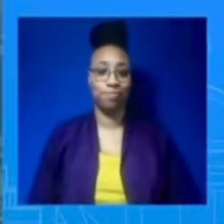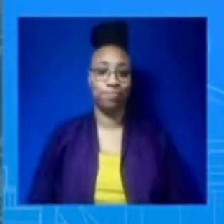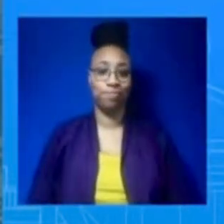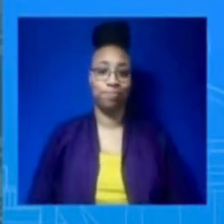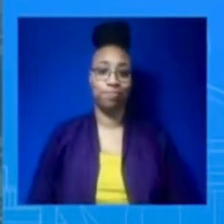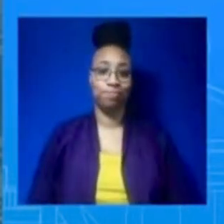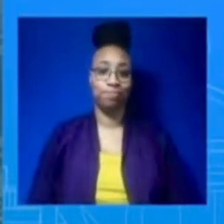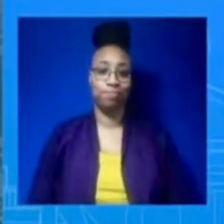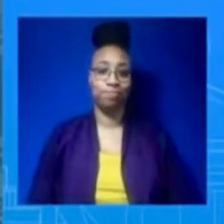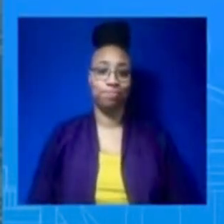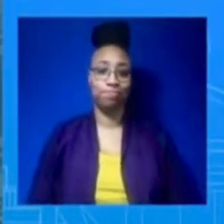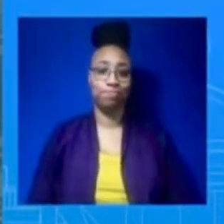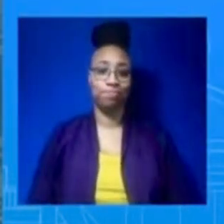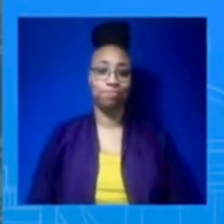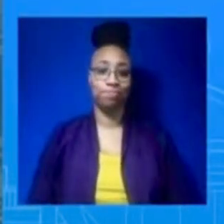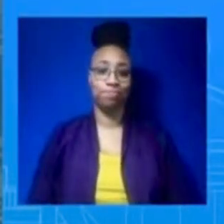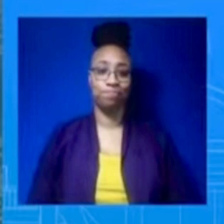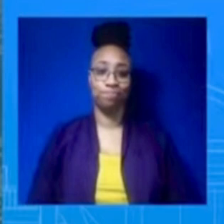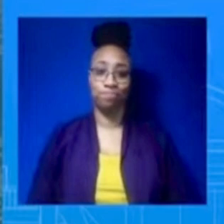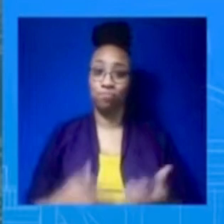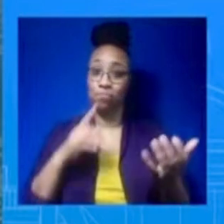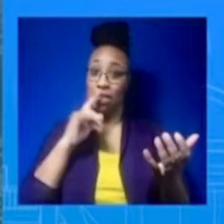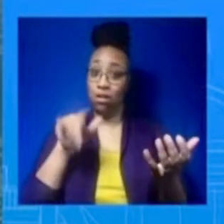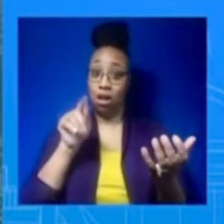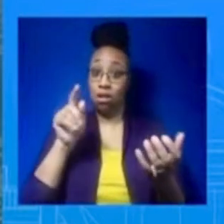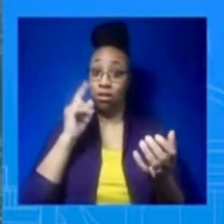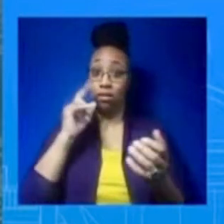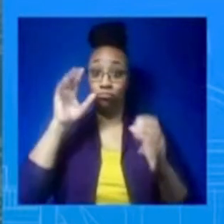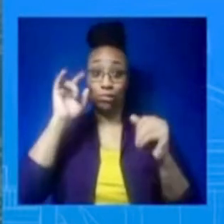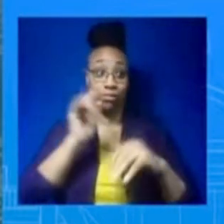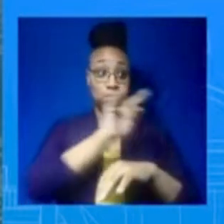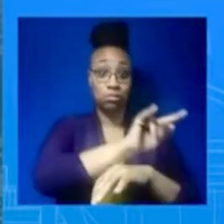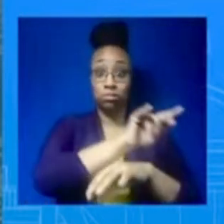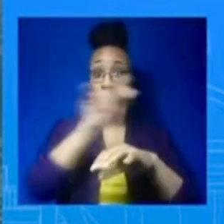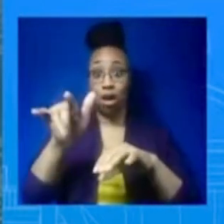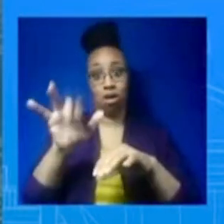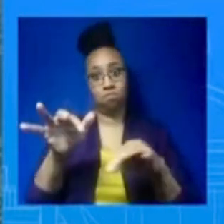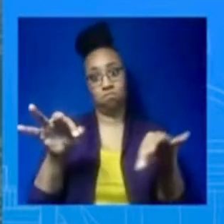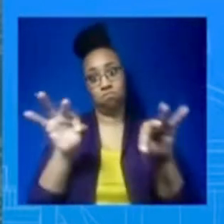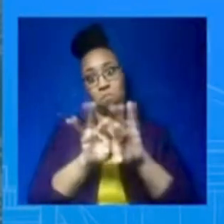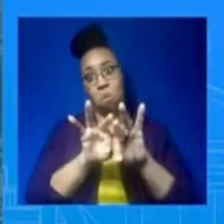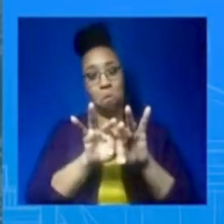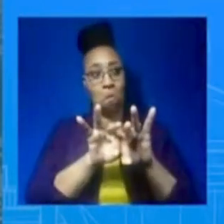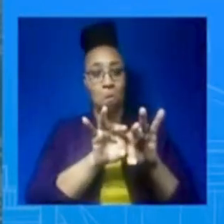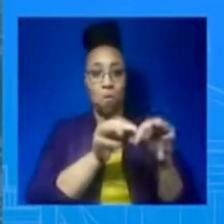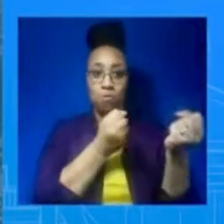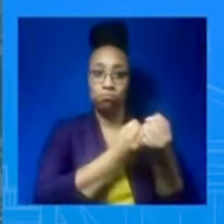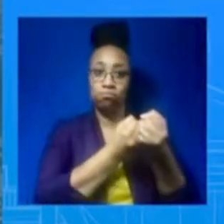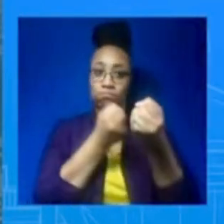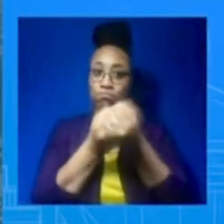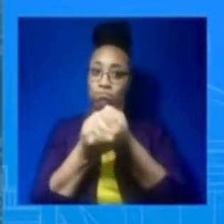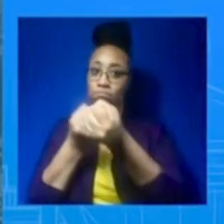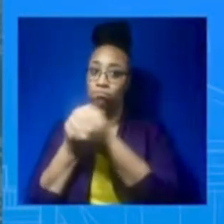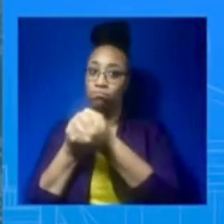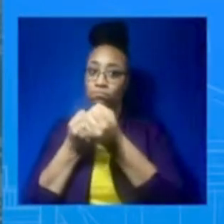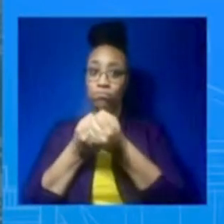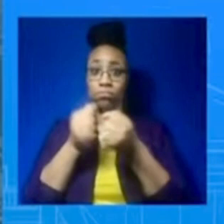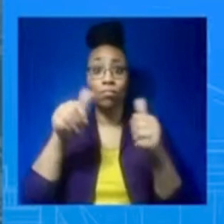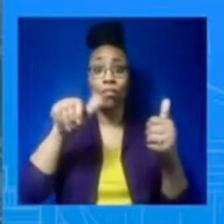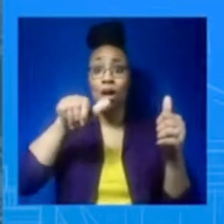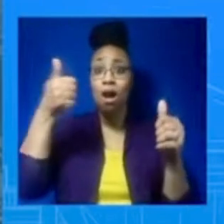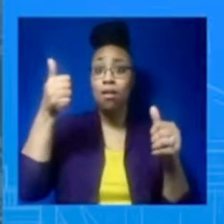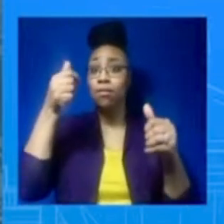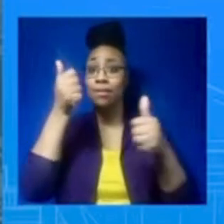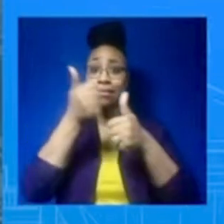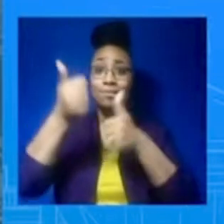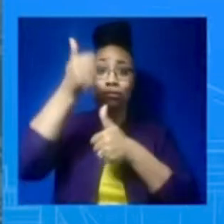days of diplomacy at the Munich Security Conference, where the Vice President, the Secretary of State, the Senior Director here at the NSC for Europe, and many other Cabinet